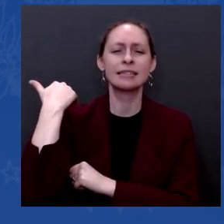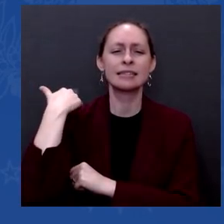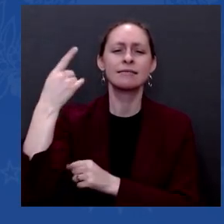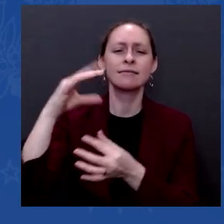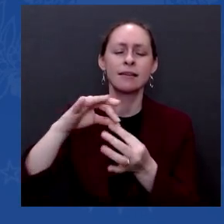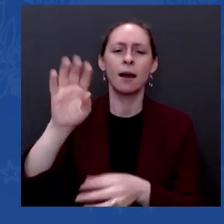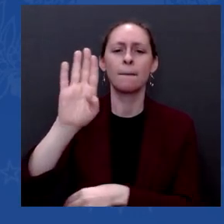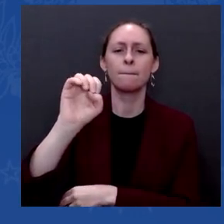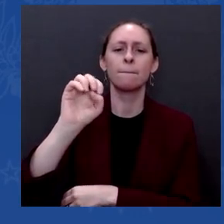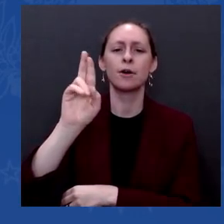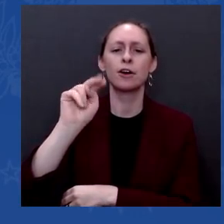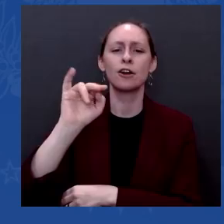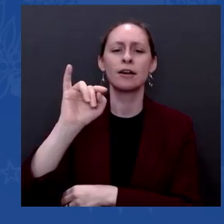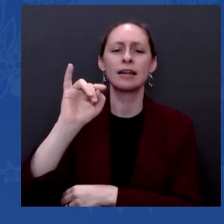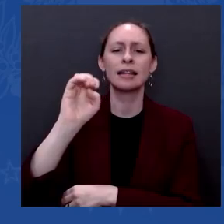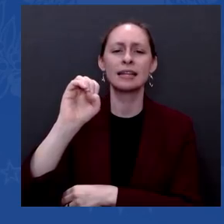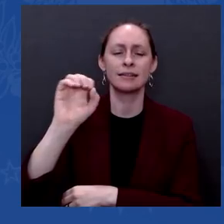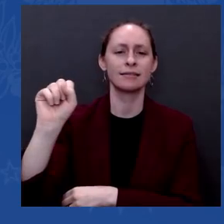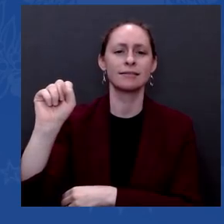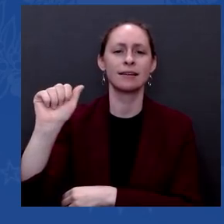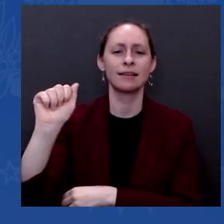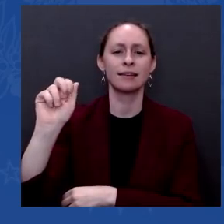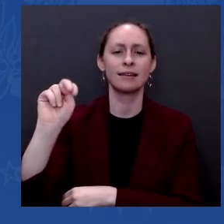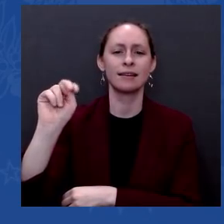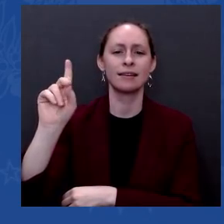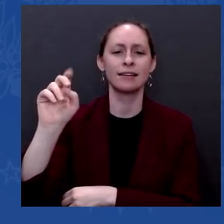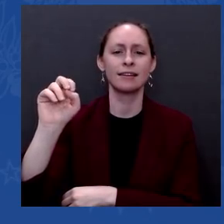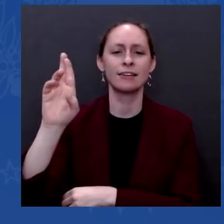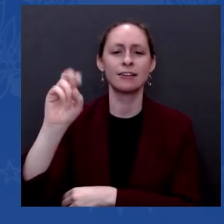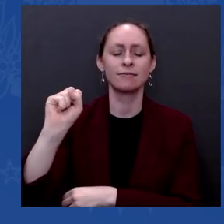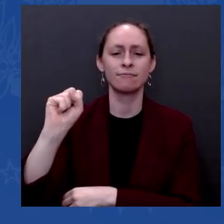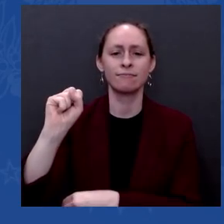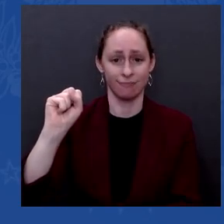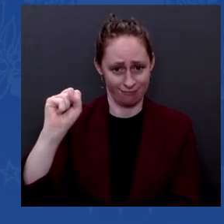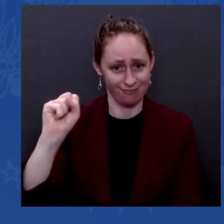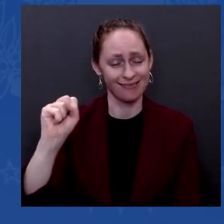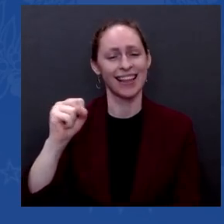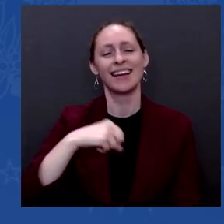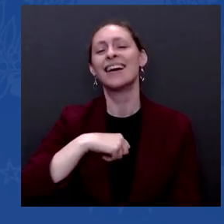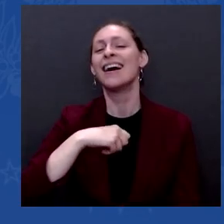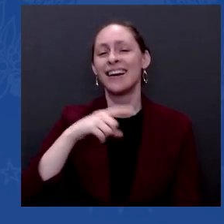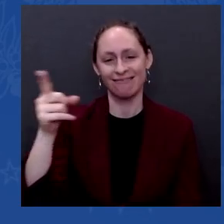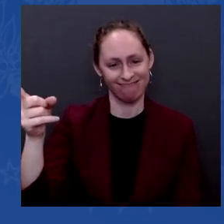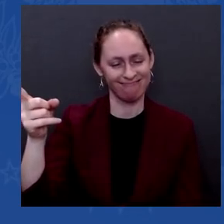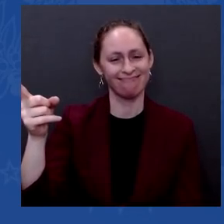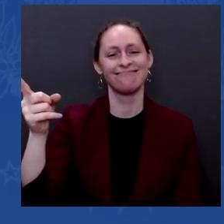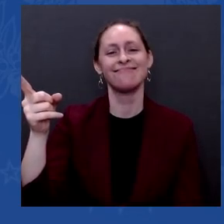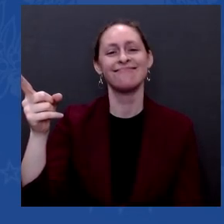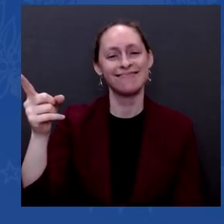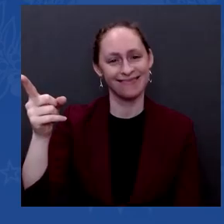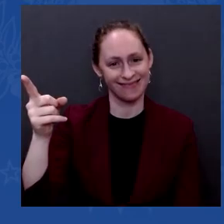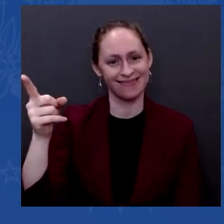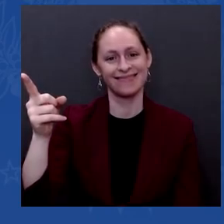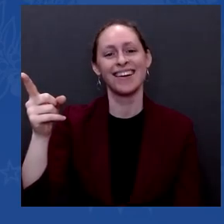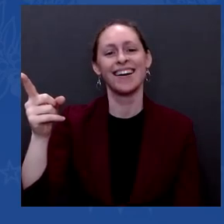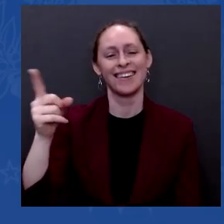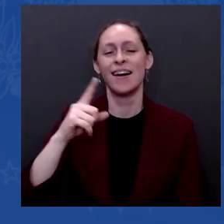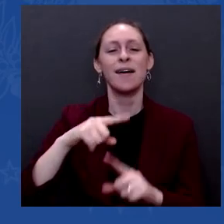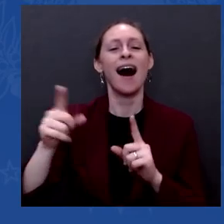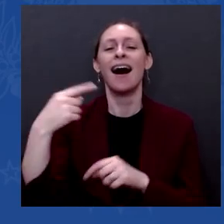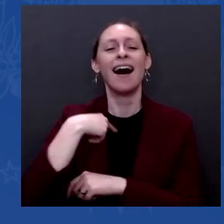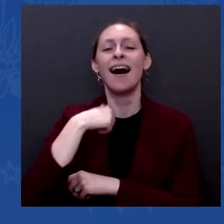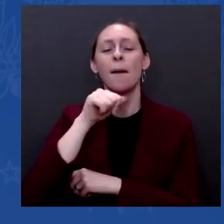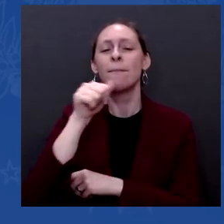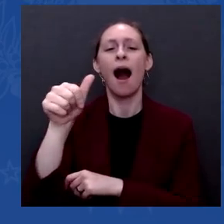a socialist. I'm a mainstream Democrat, and I have been. And mainstream Democrats have overrun me. If you notice, the